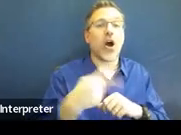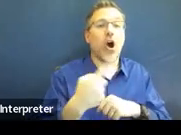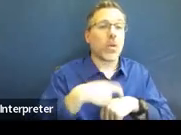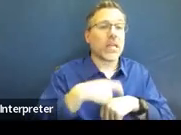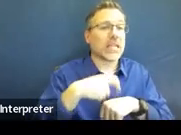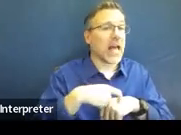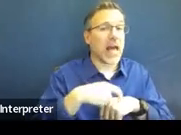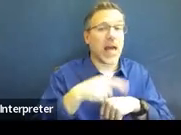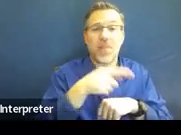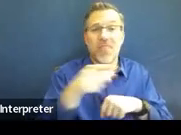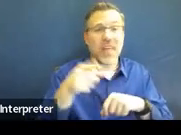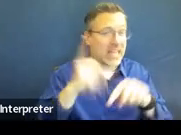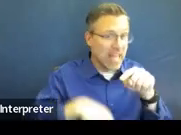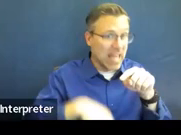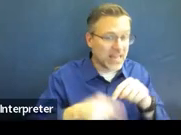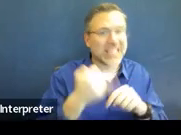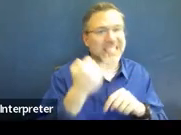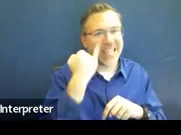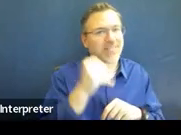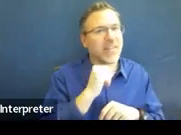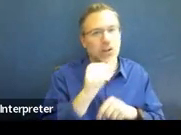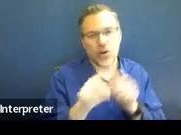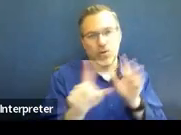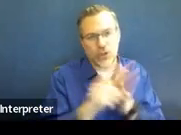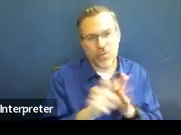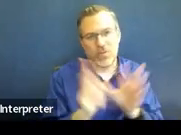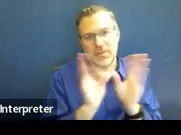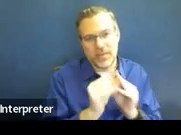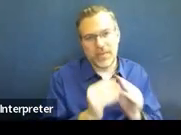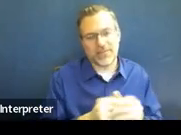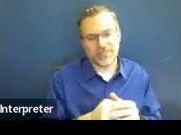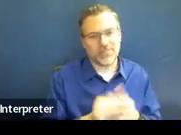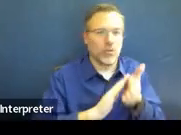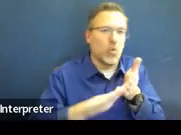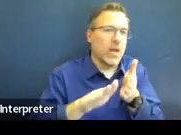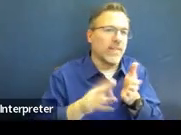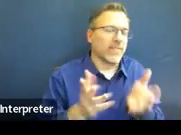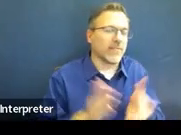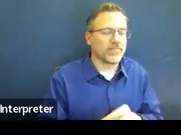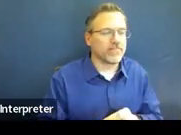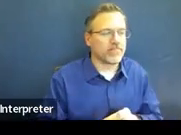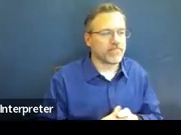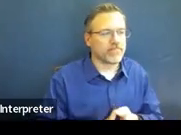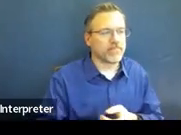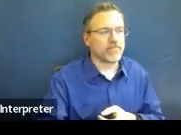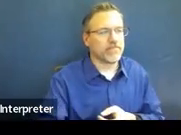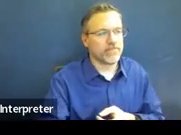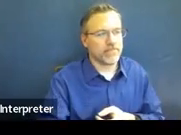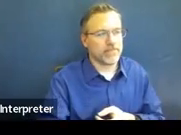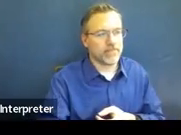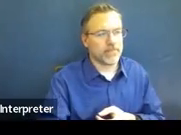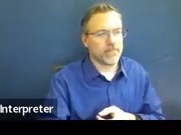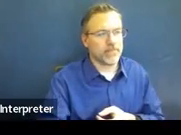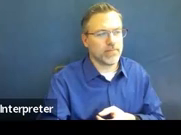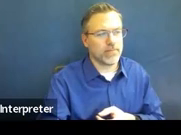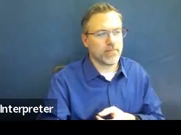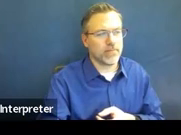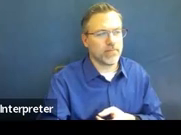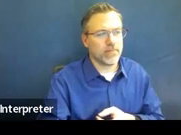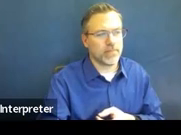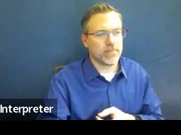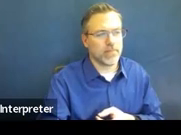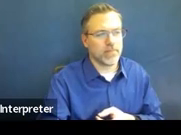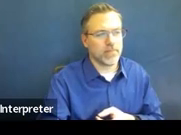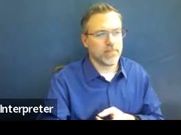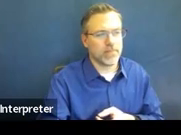meeting to waive that notice. So that is new information as of